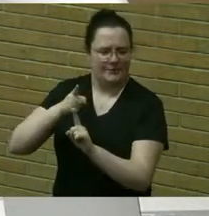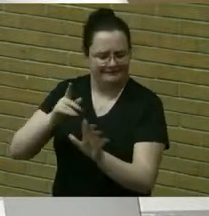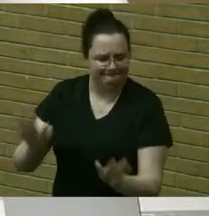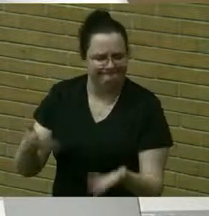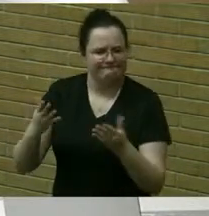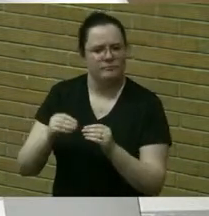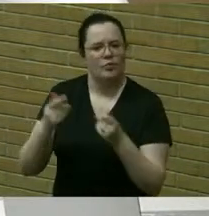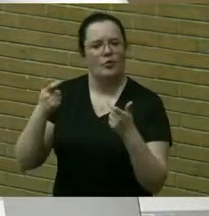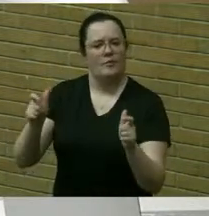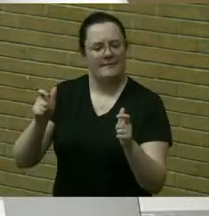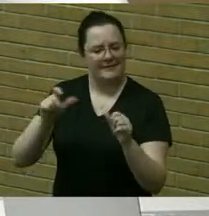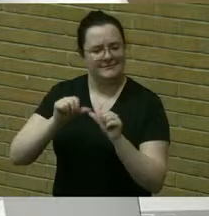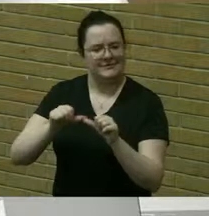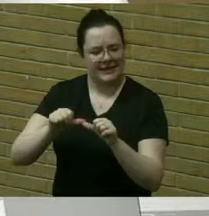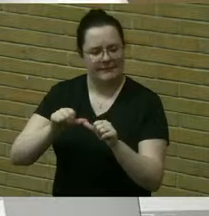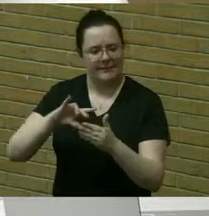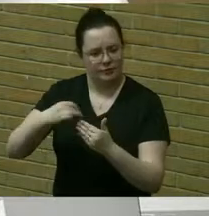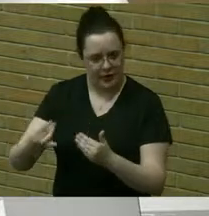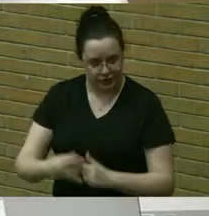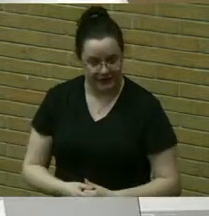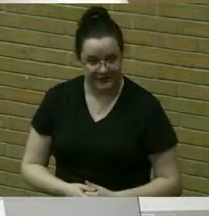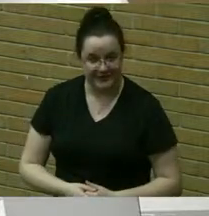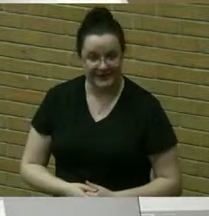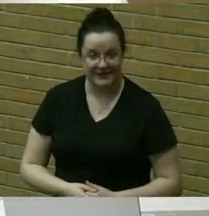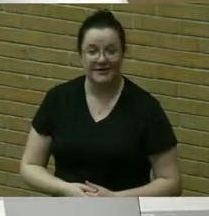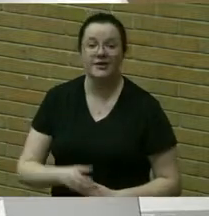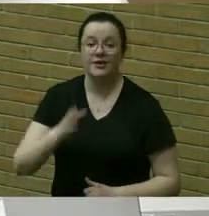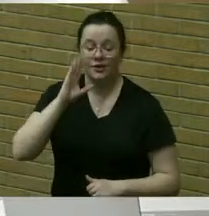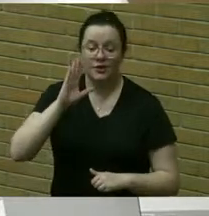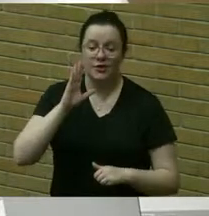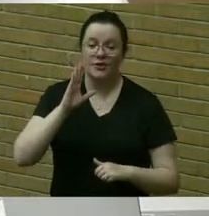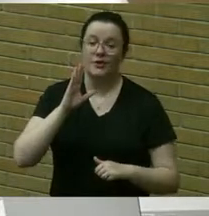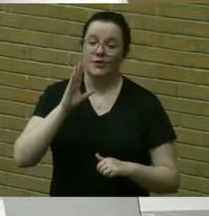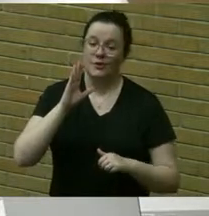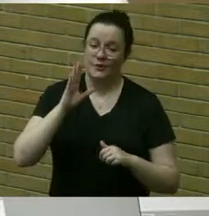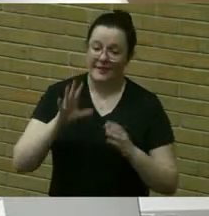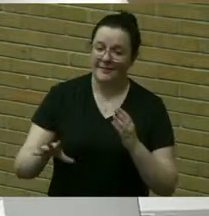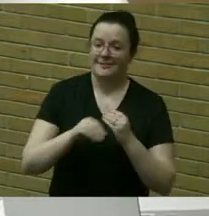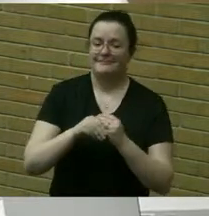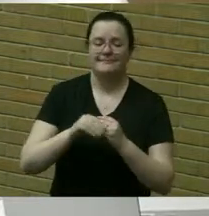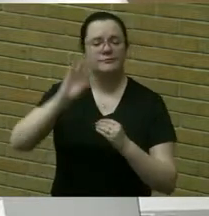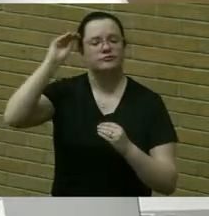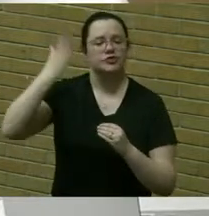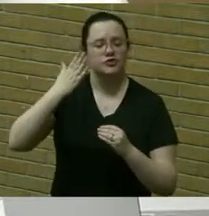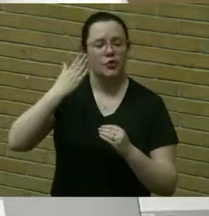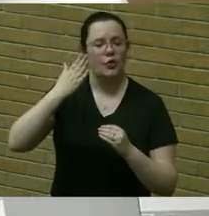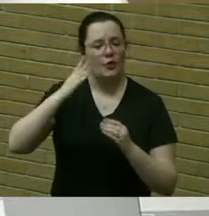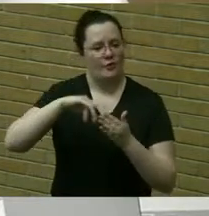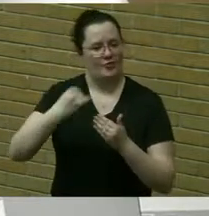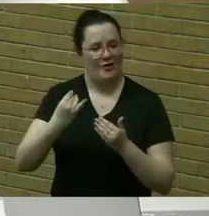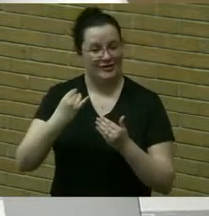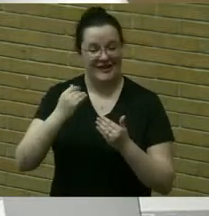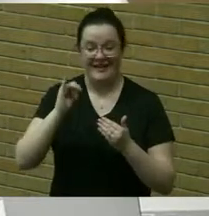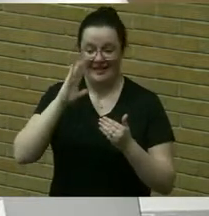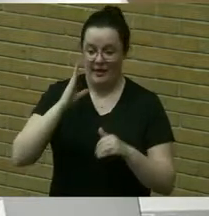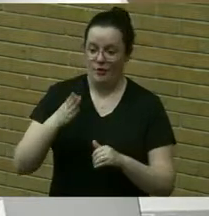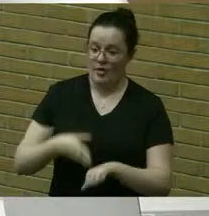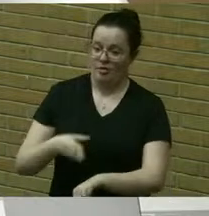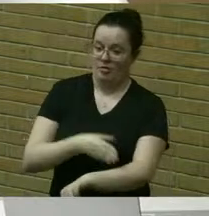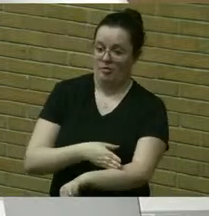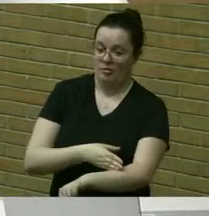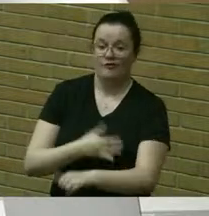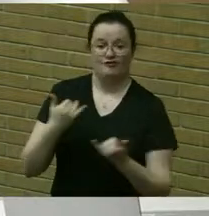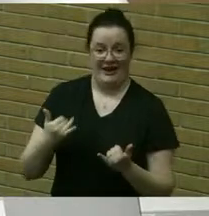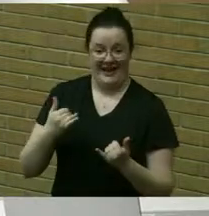implementation of new solar sustainability projects are likely to lift the town from its current 5 000 point grant